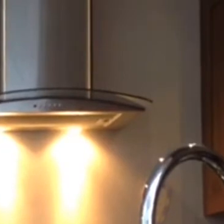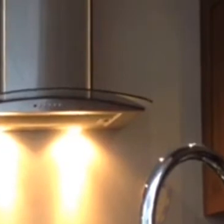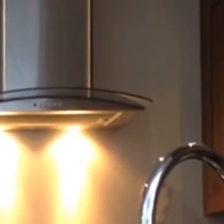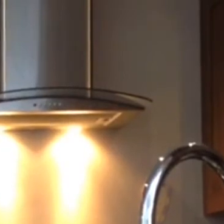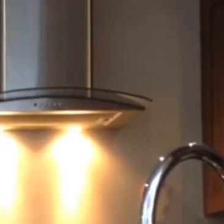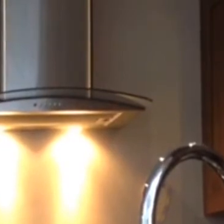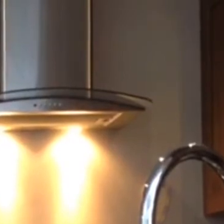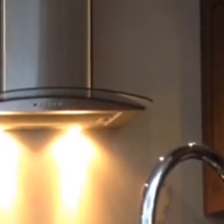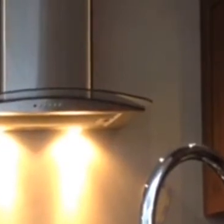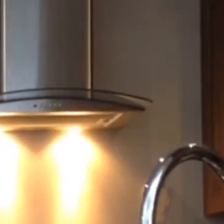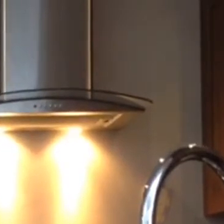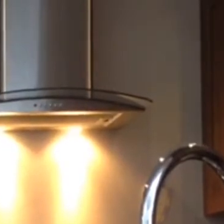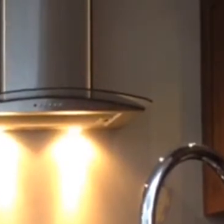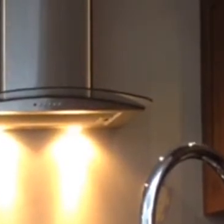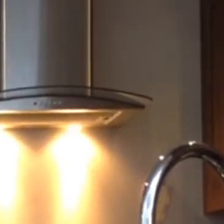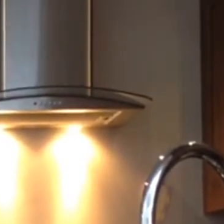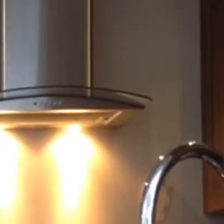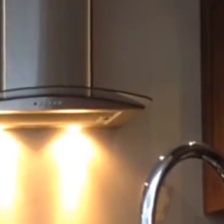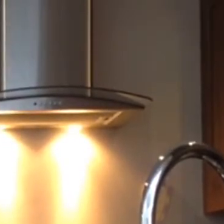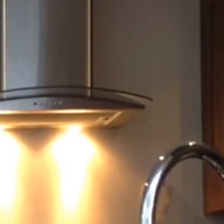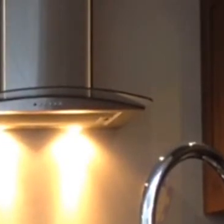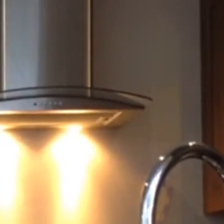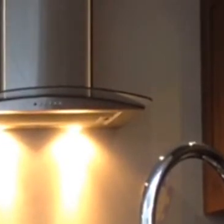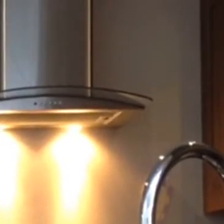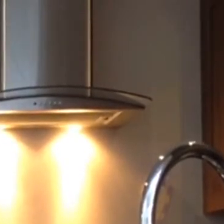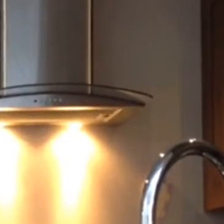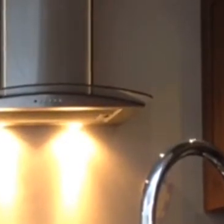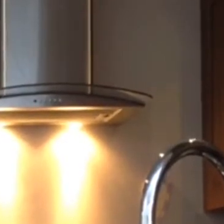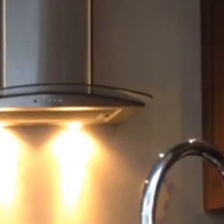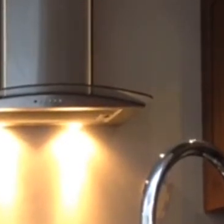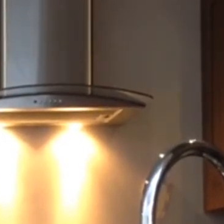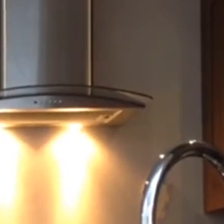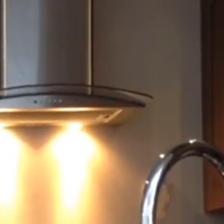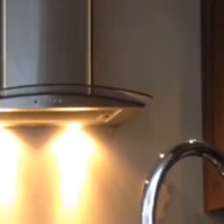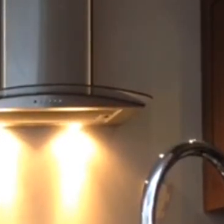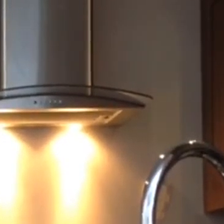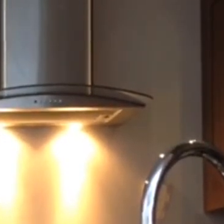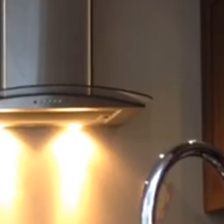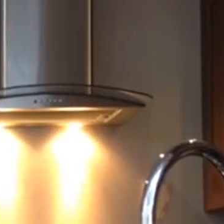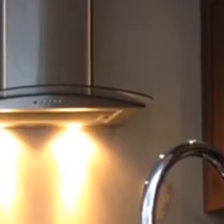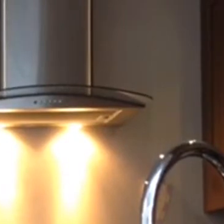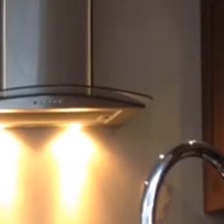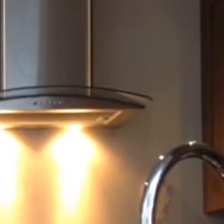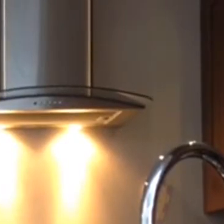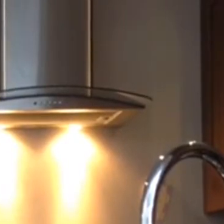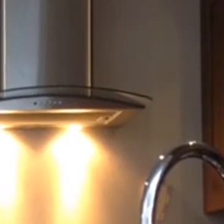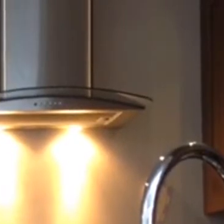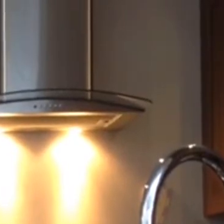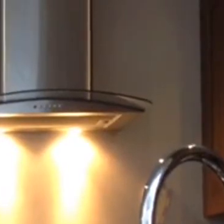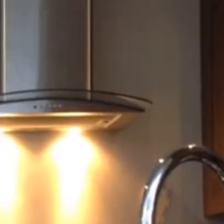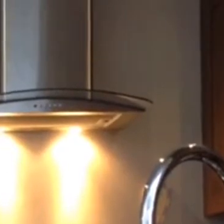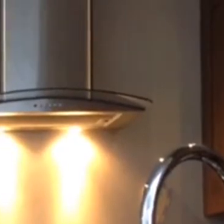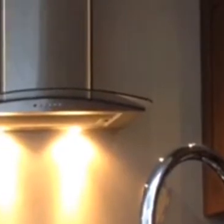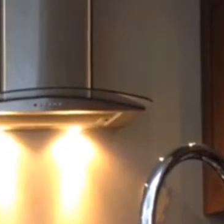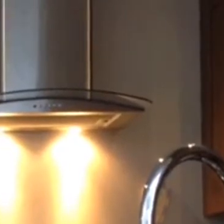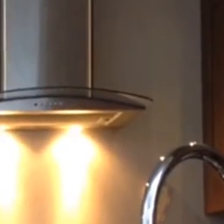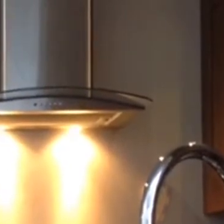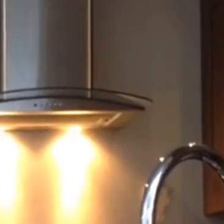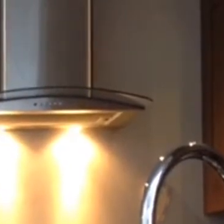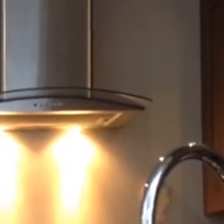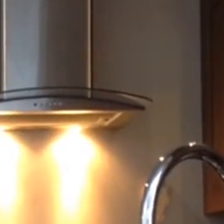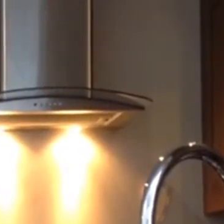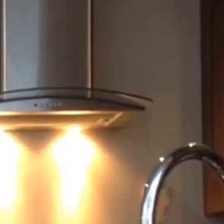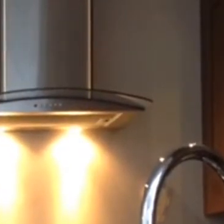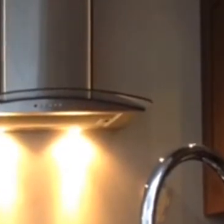Mrs Muir doesn't like chocolate so I won't be eating any of these. This week I've got quite a few shout outs. I've had to write them all